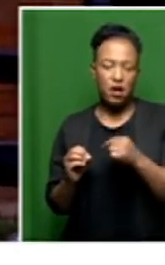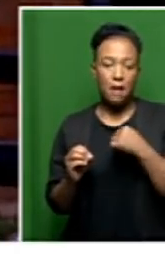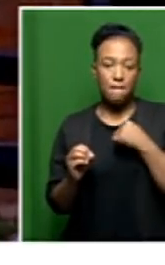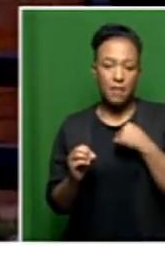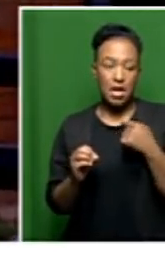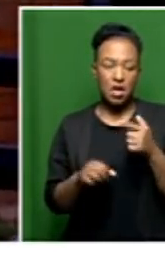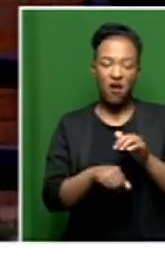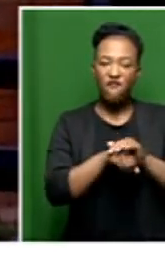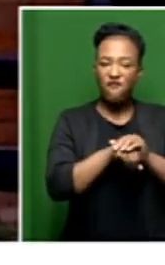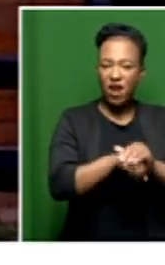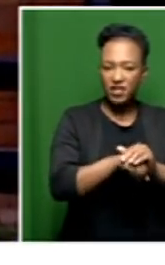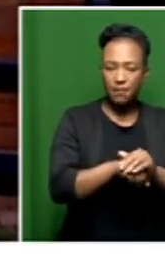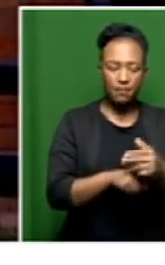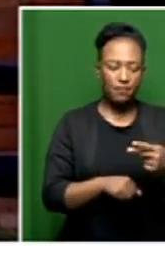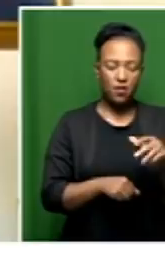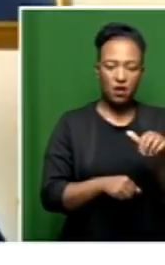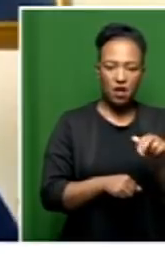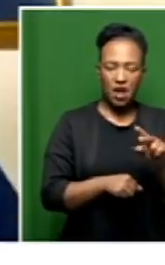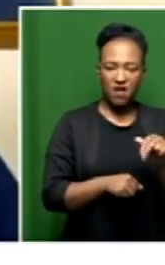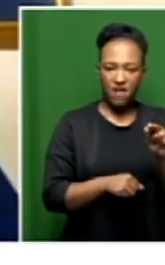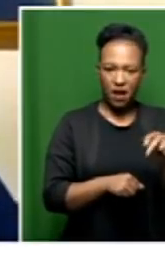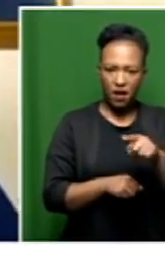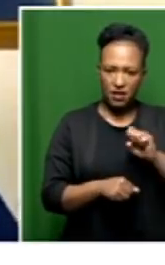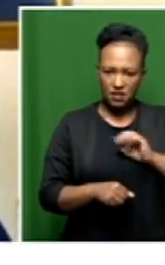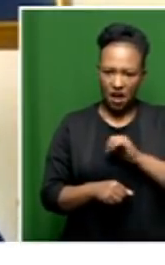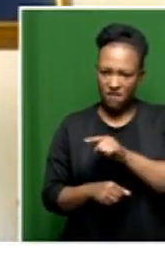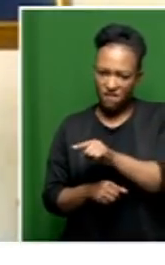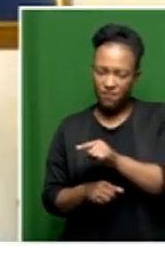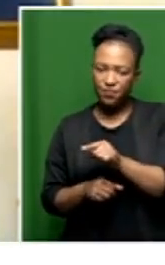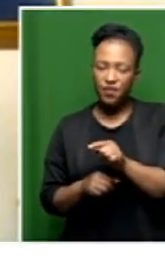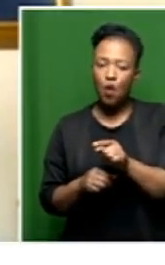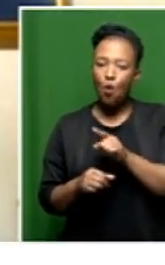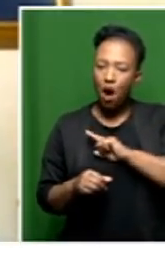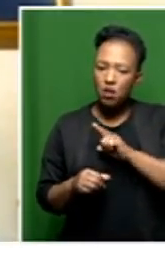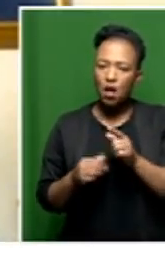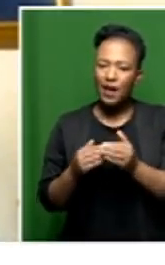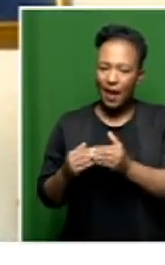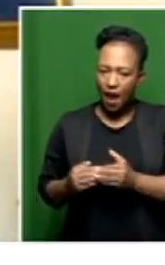Friendship Haven and the Kondimala Center. These staff members are caregivers, mostly.